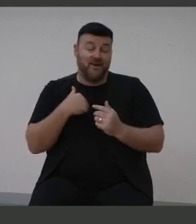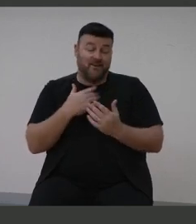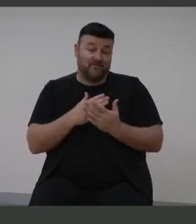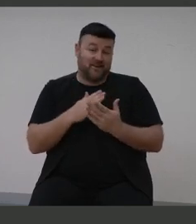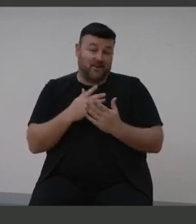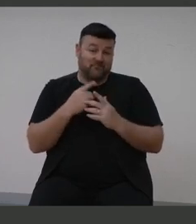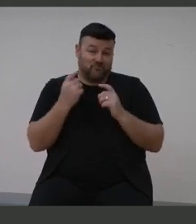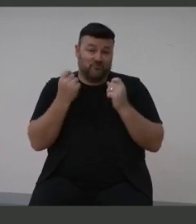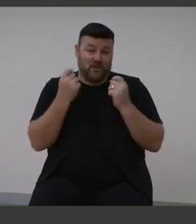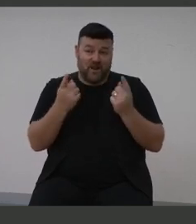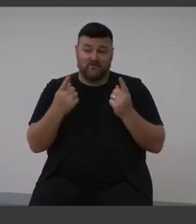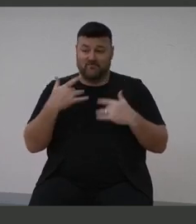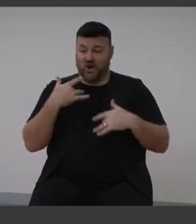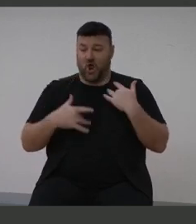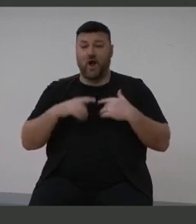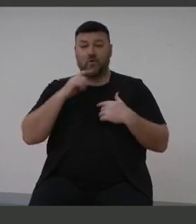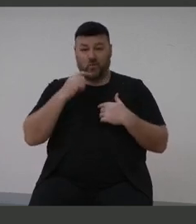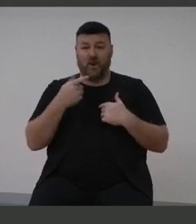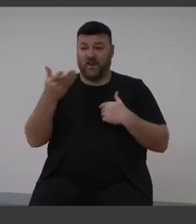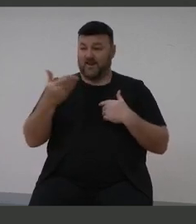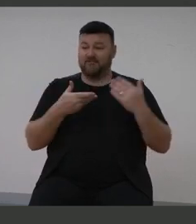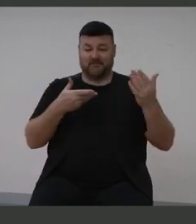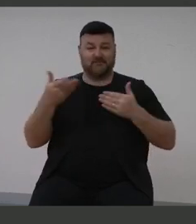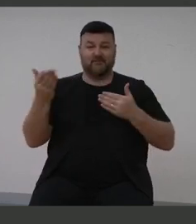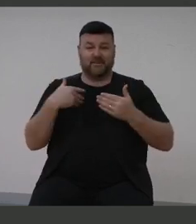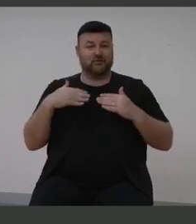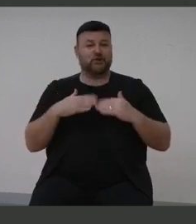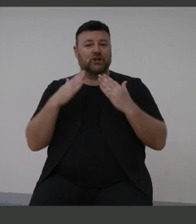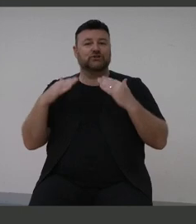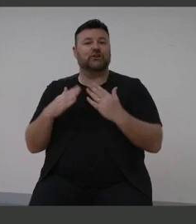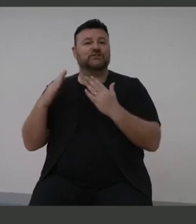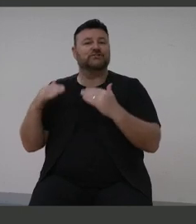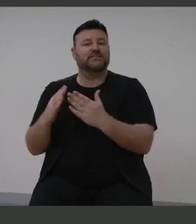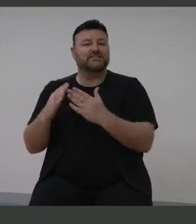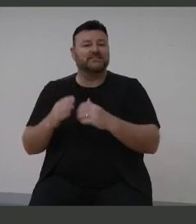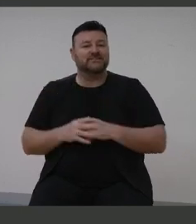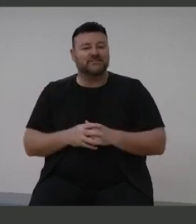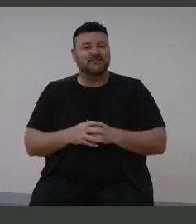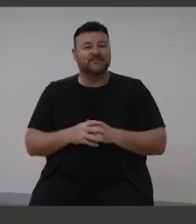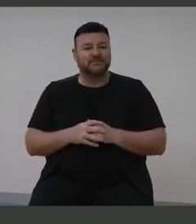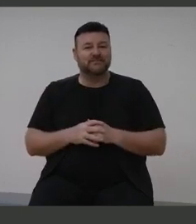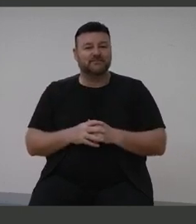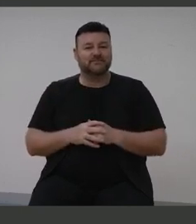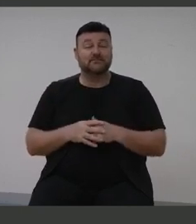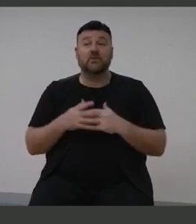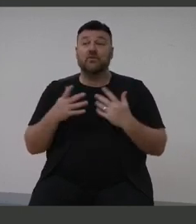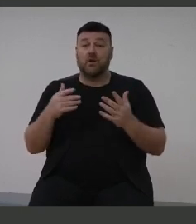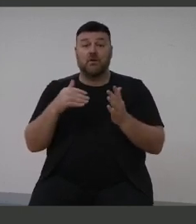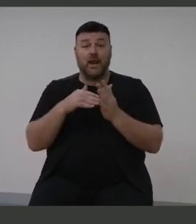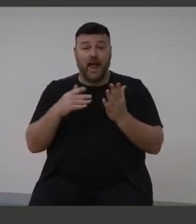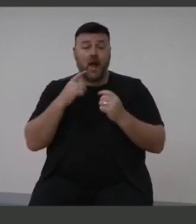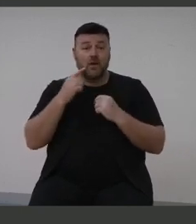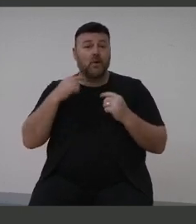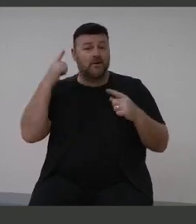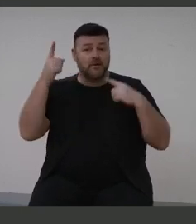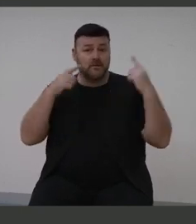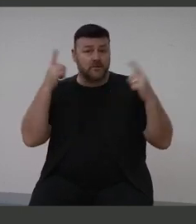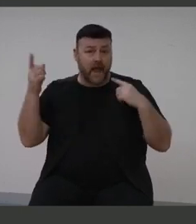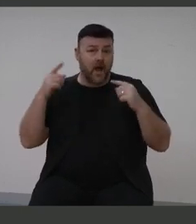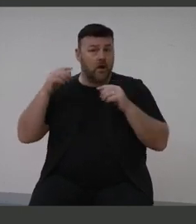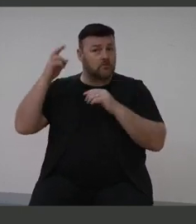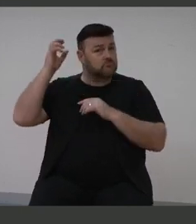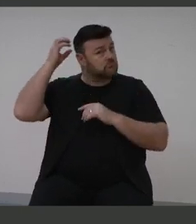that life will keep challenging you on all levels. So with all the advances in sound processes, the